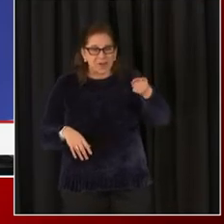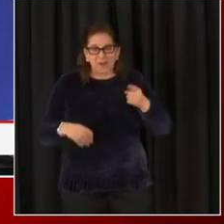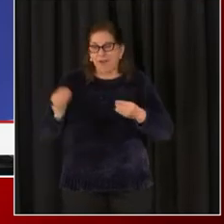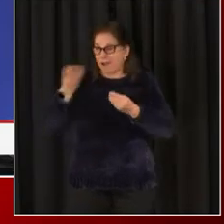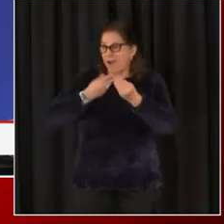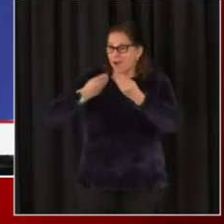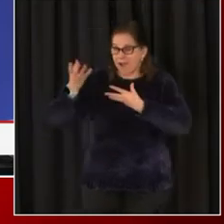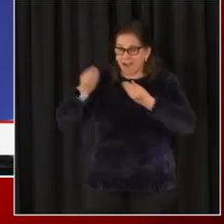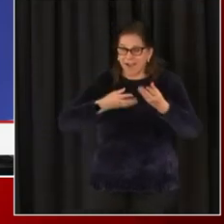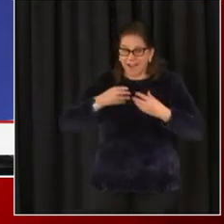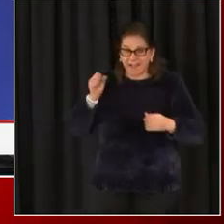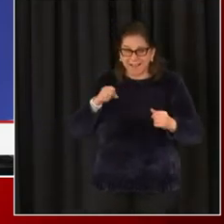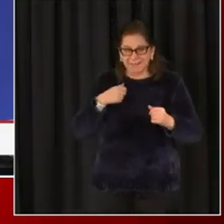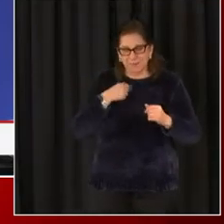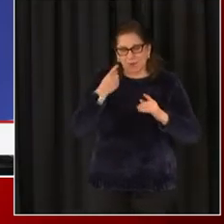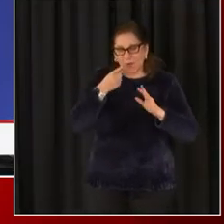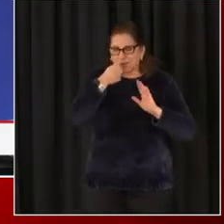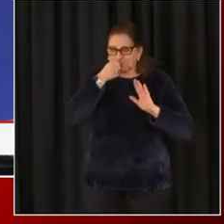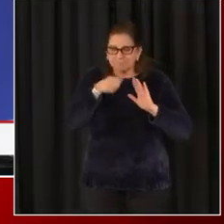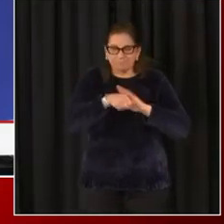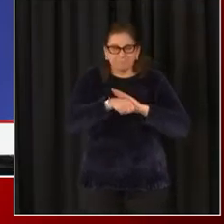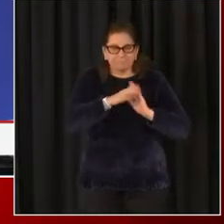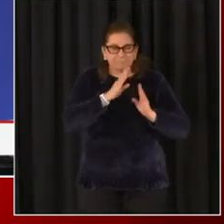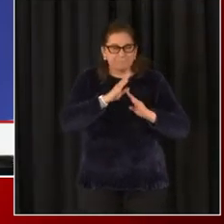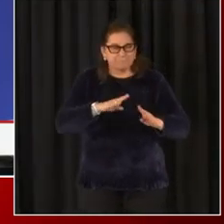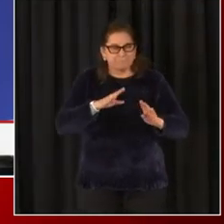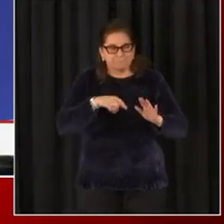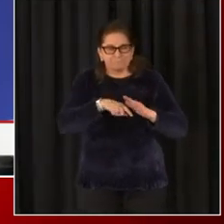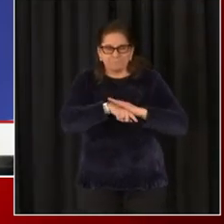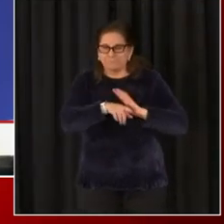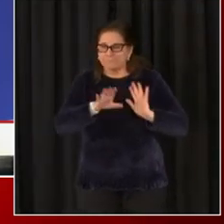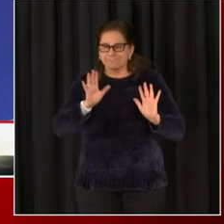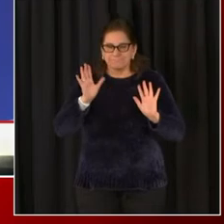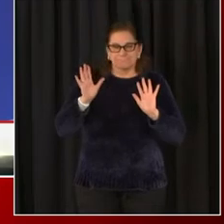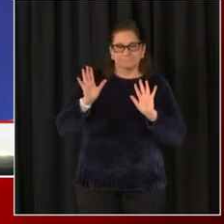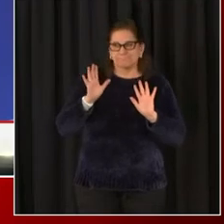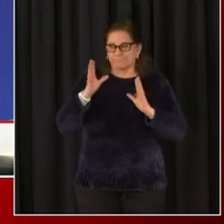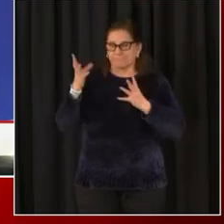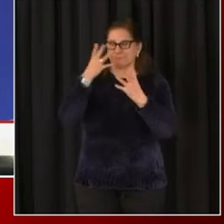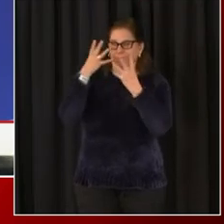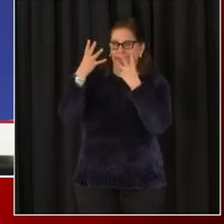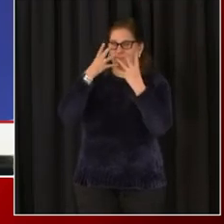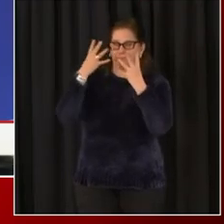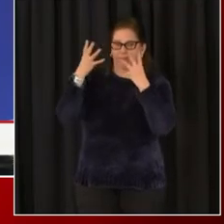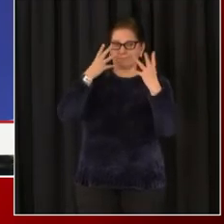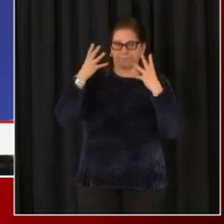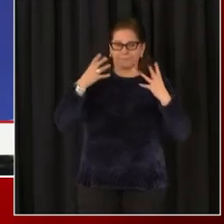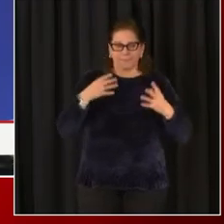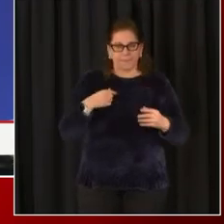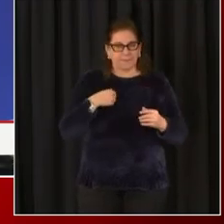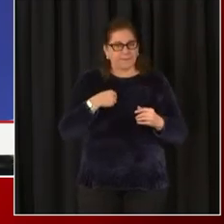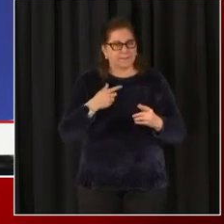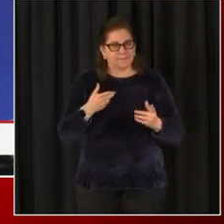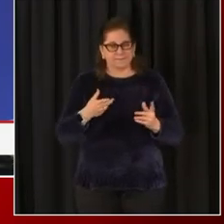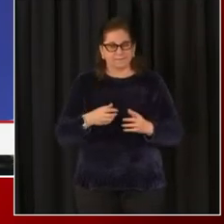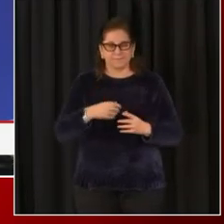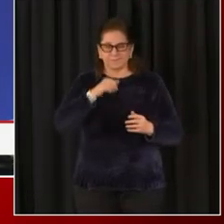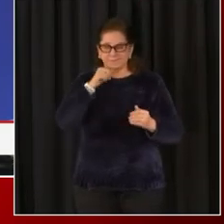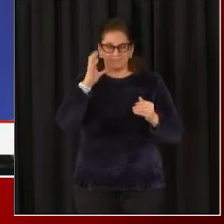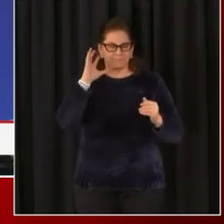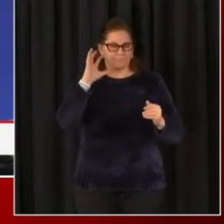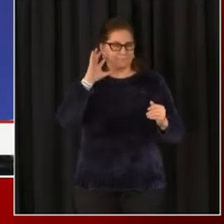a hermit, uh, for, uh, for the greater part of probably the past 10 or 11 months in terms of being very